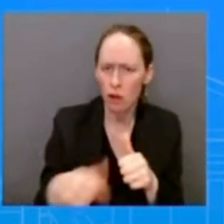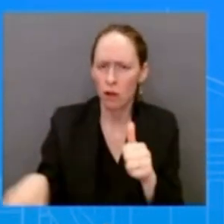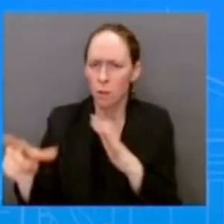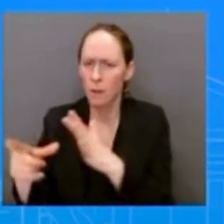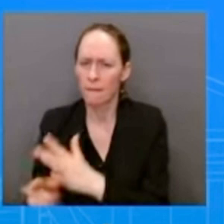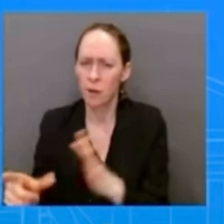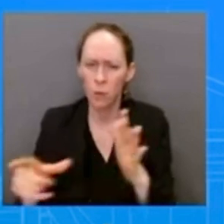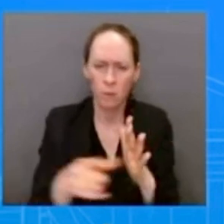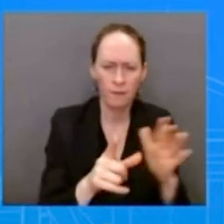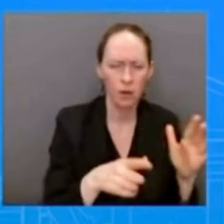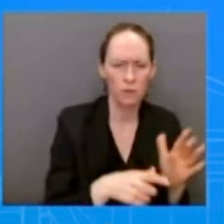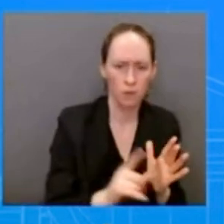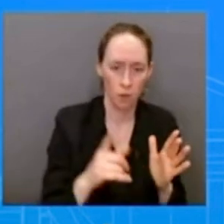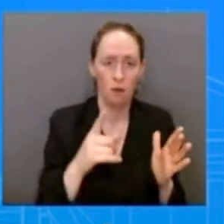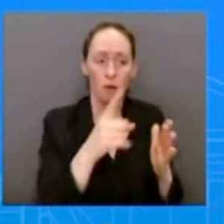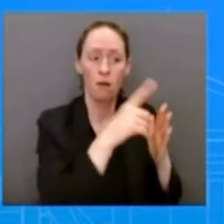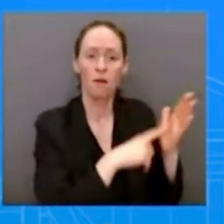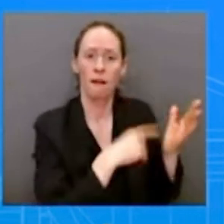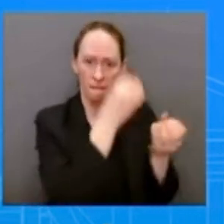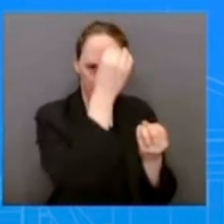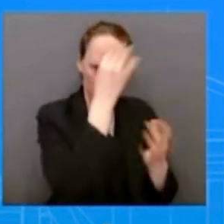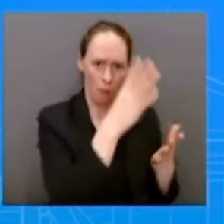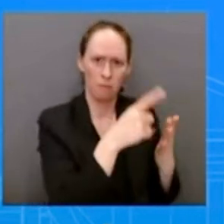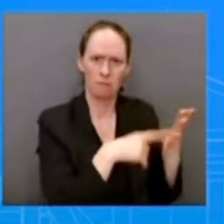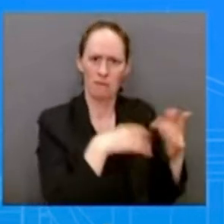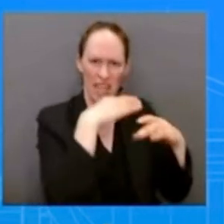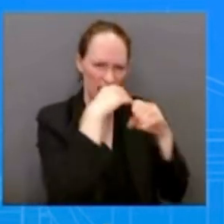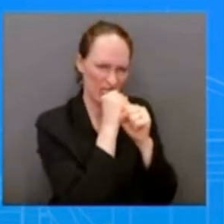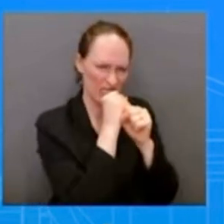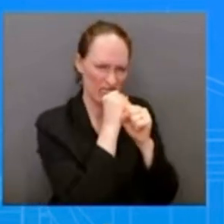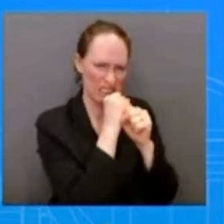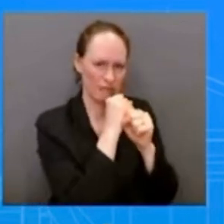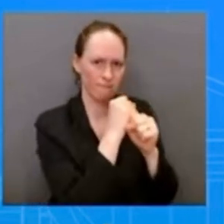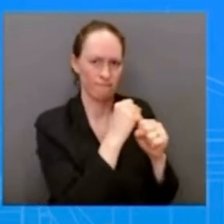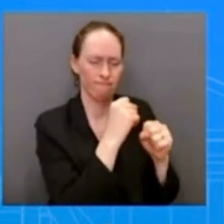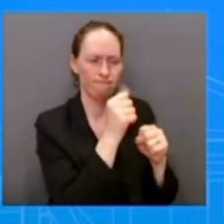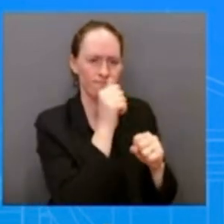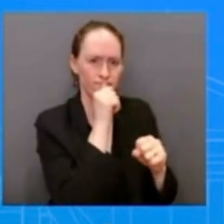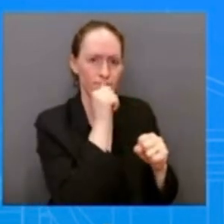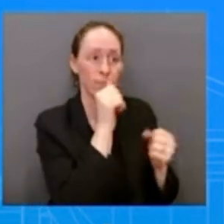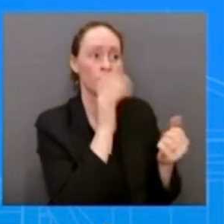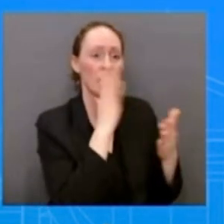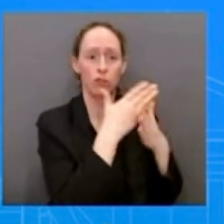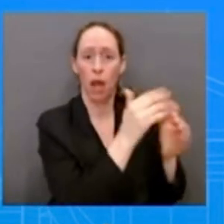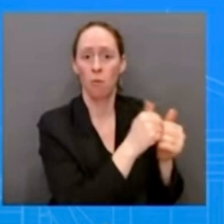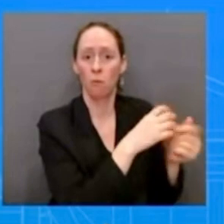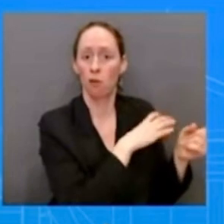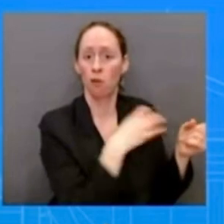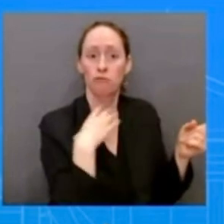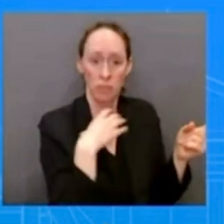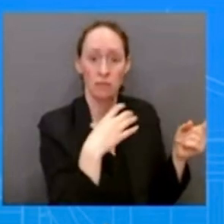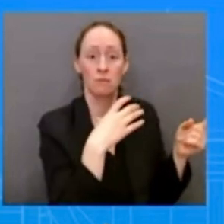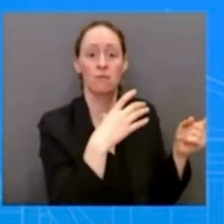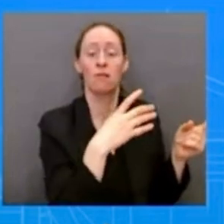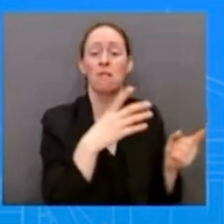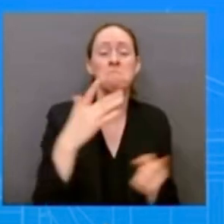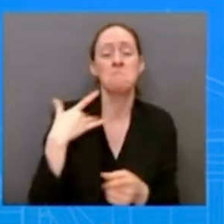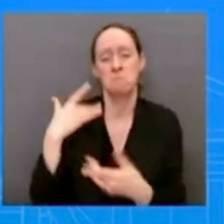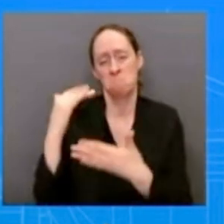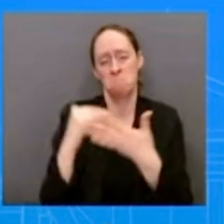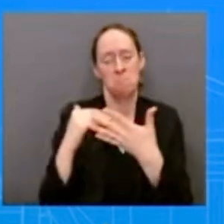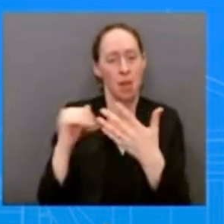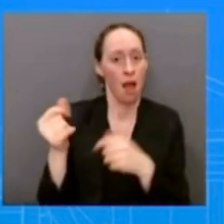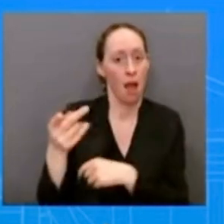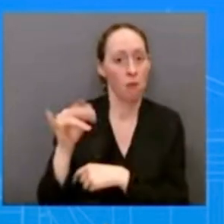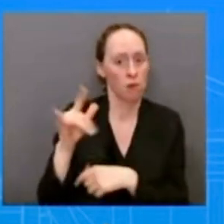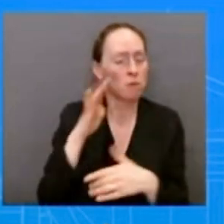congressional oversight committees again on the same basic timeline of mid-april um one quick one uh your comment on the fresh set